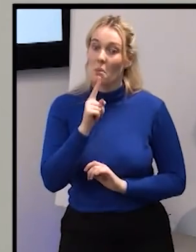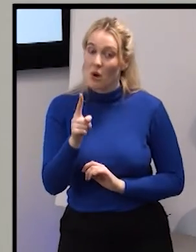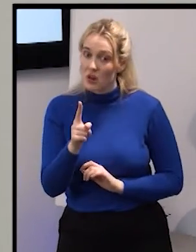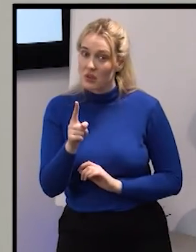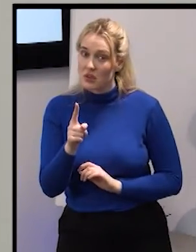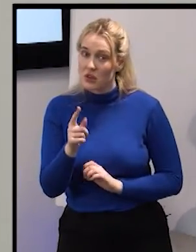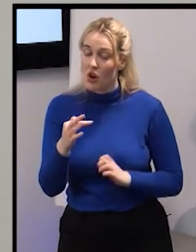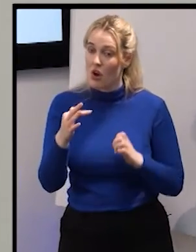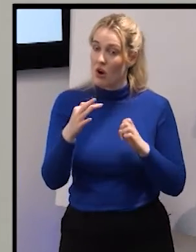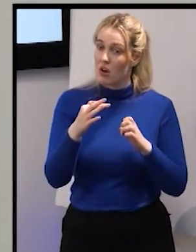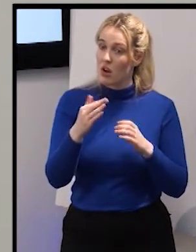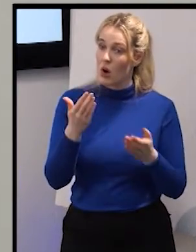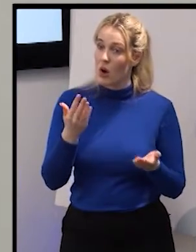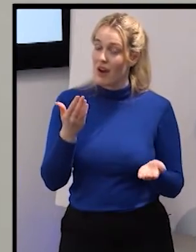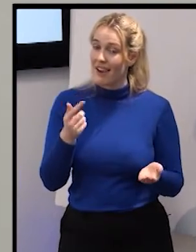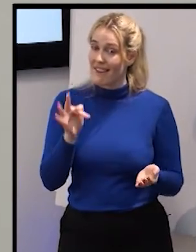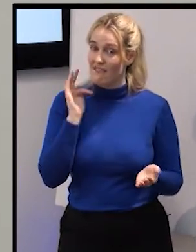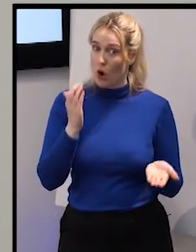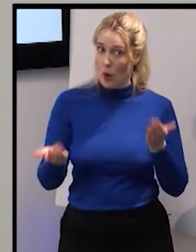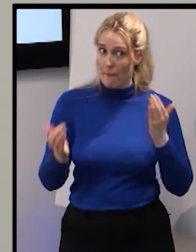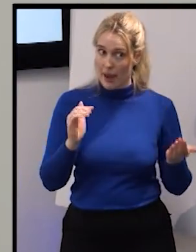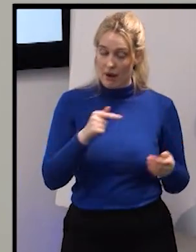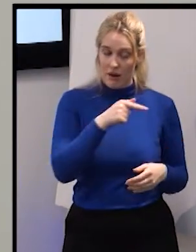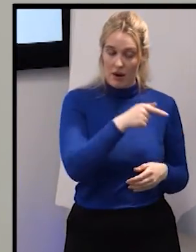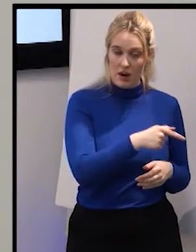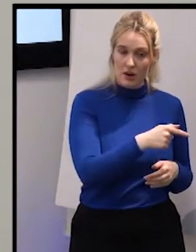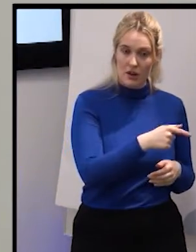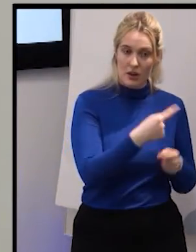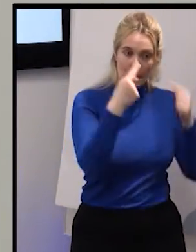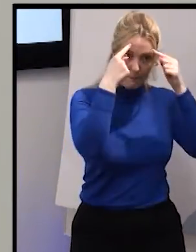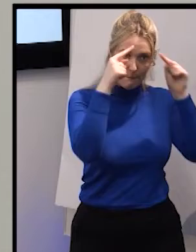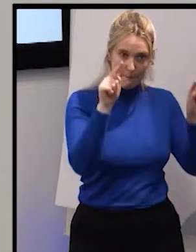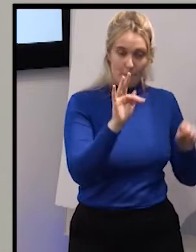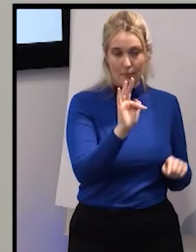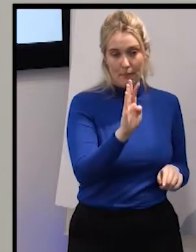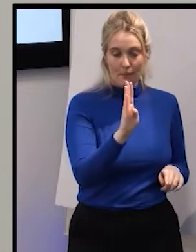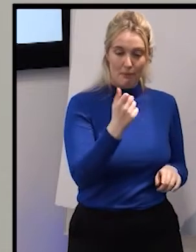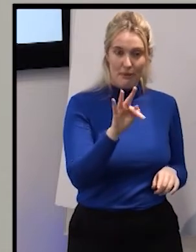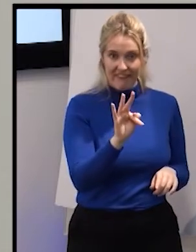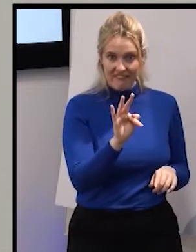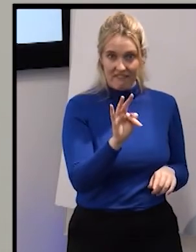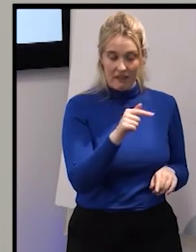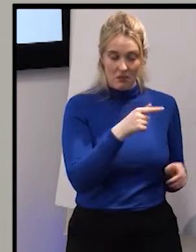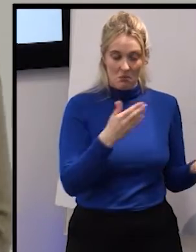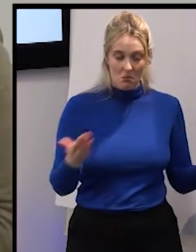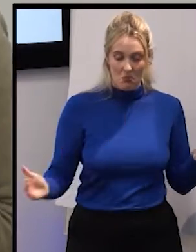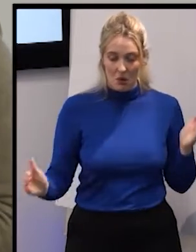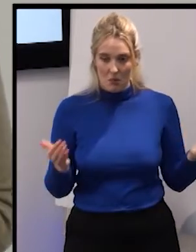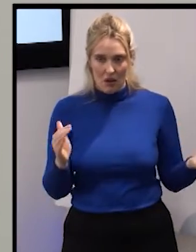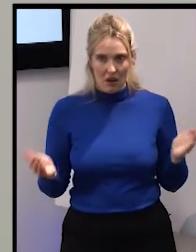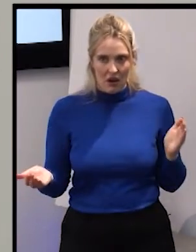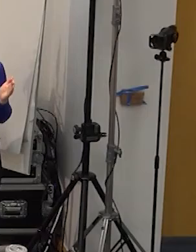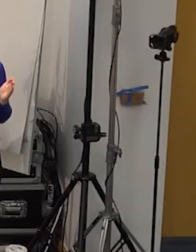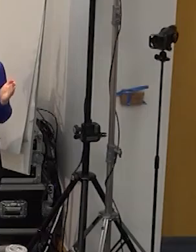for mist beef the mist beef that we found on in our supermarket shelves so so far they are very very